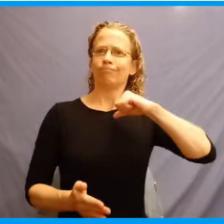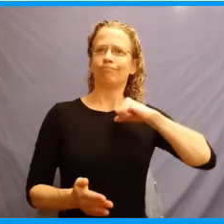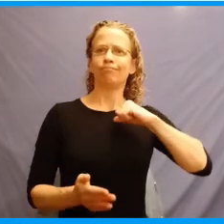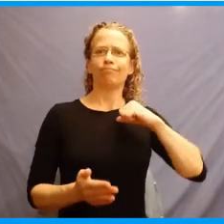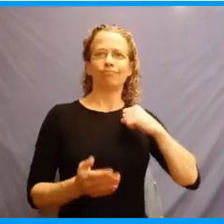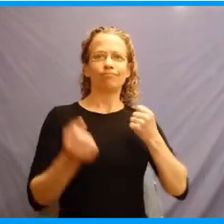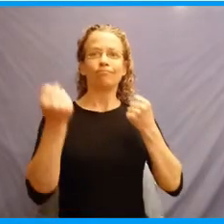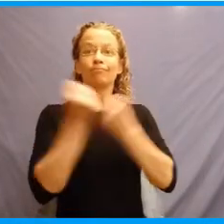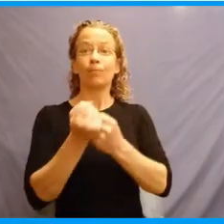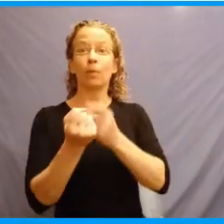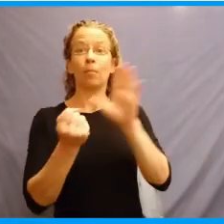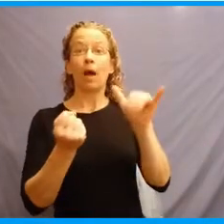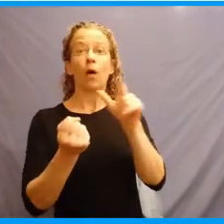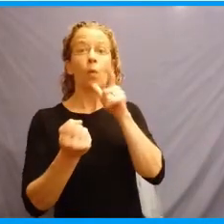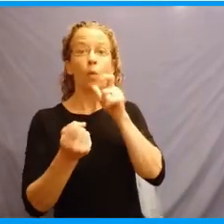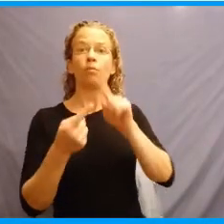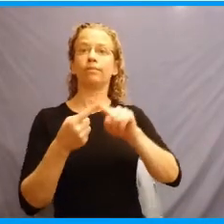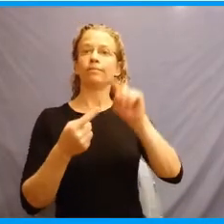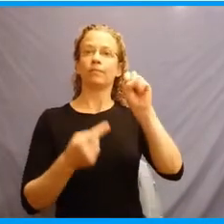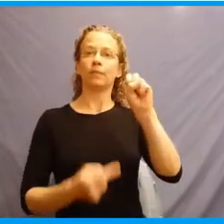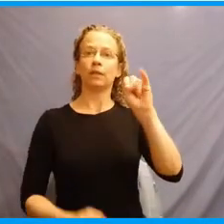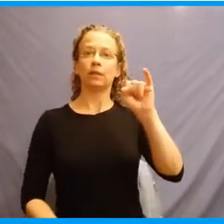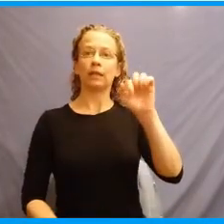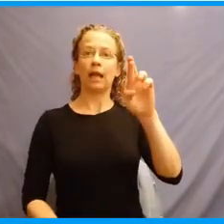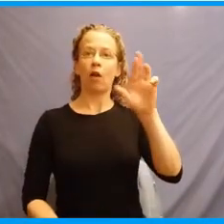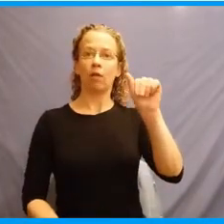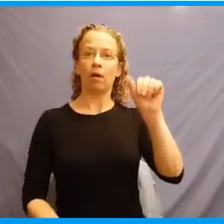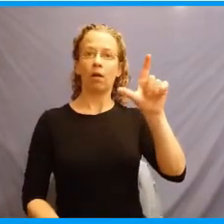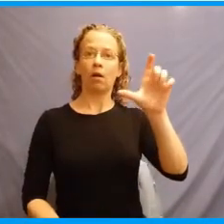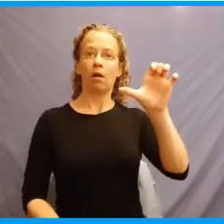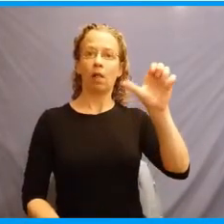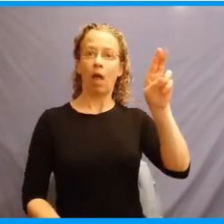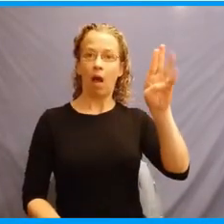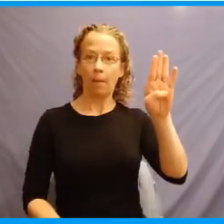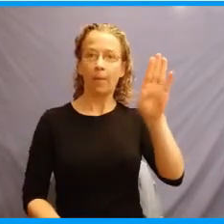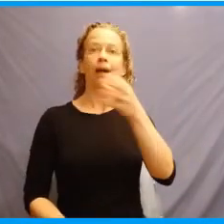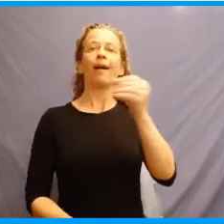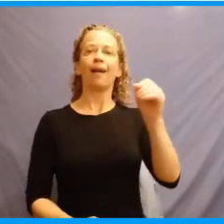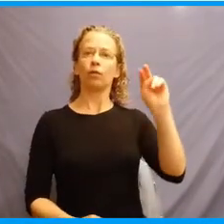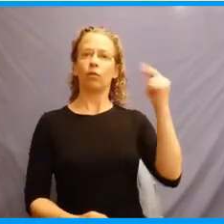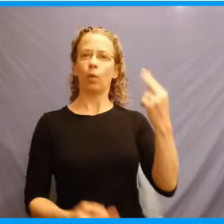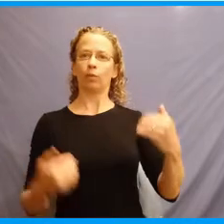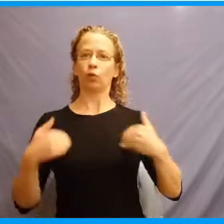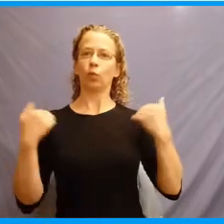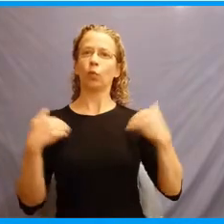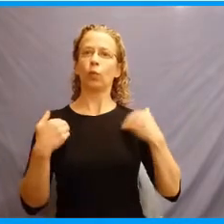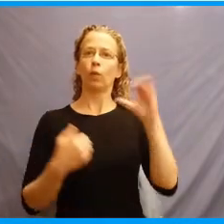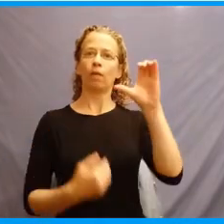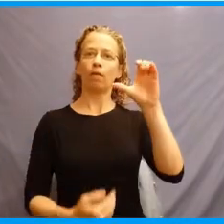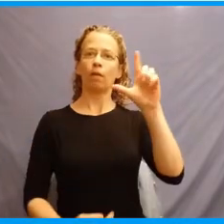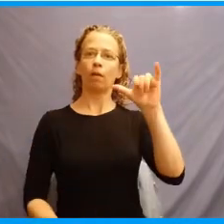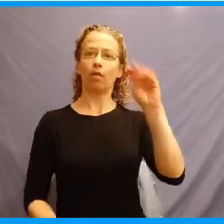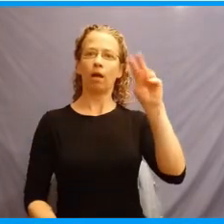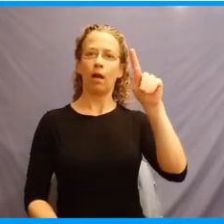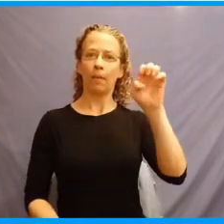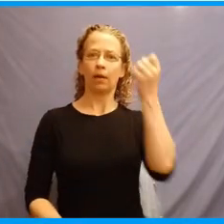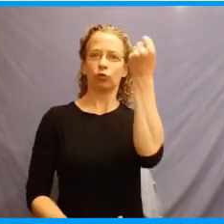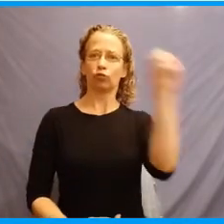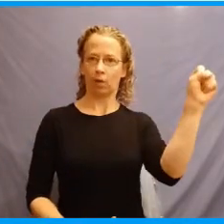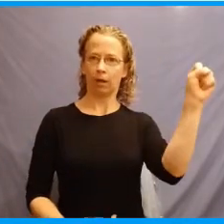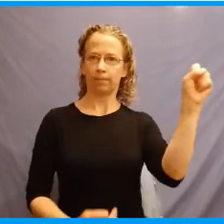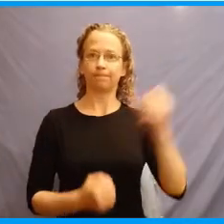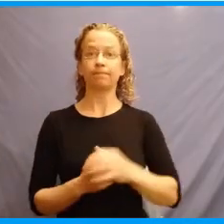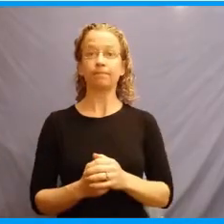Club and the New Hampshire Youth Climate Strike. Dems only beat